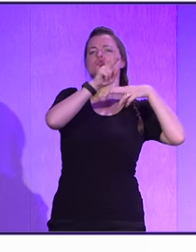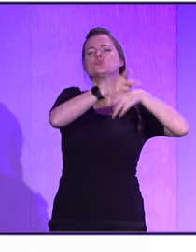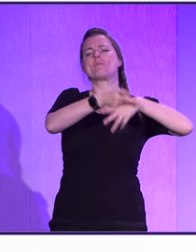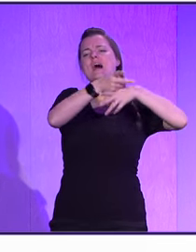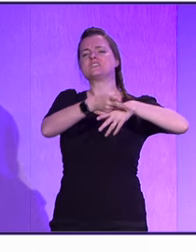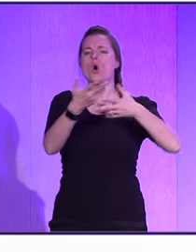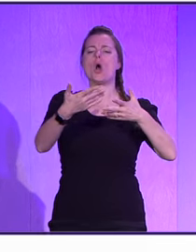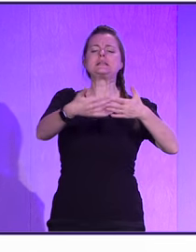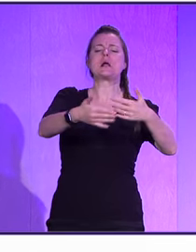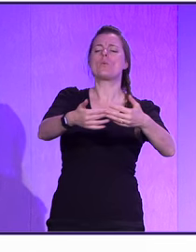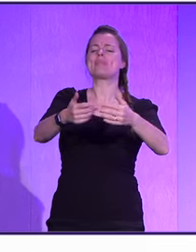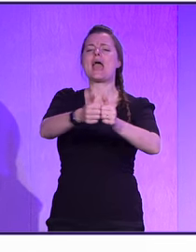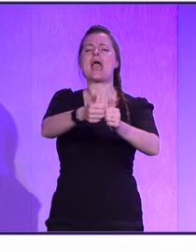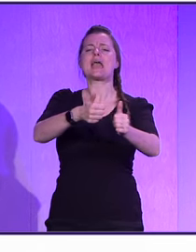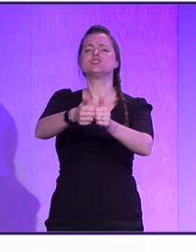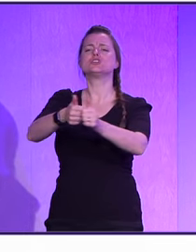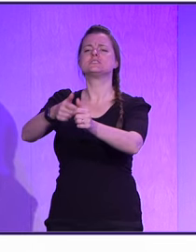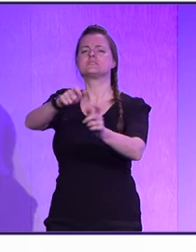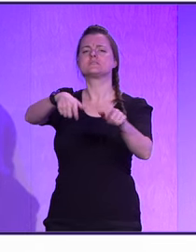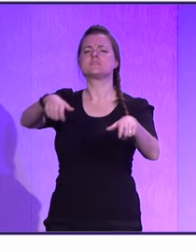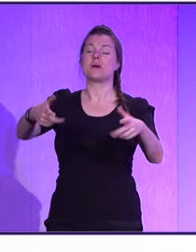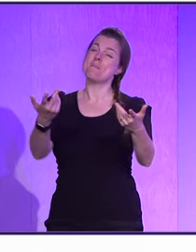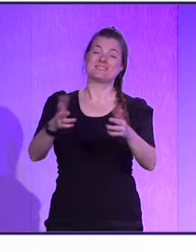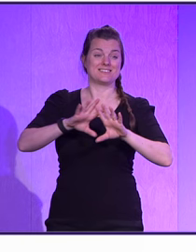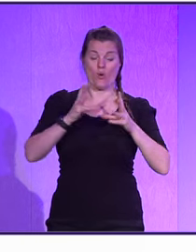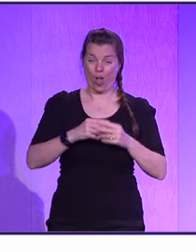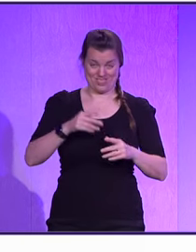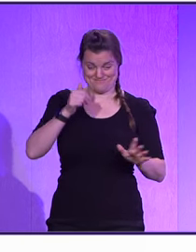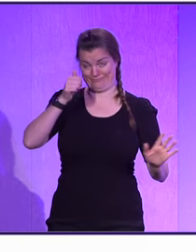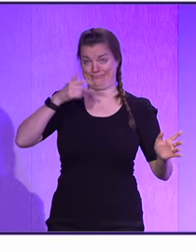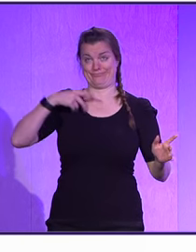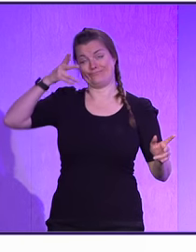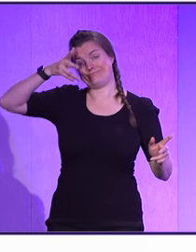we're going to more deal with all the problems with agents. But again, this is all speculation.